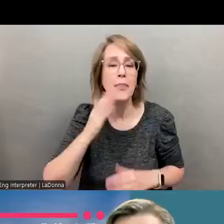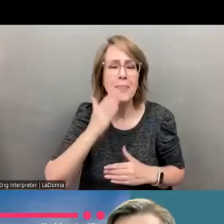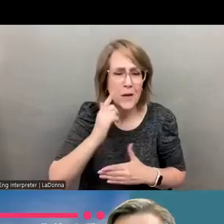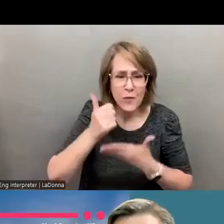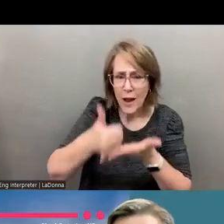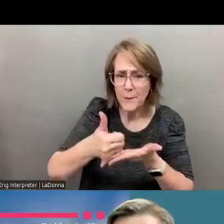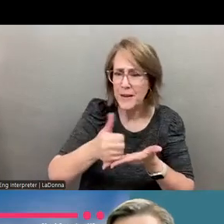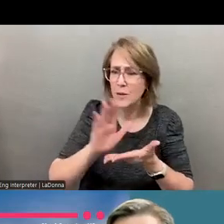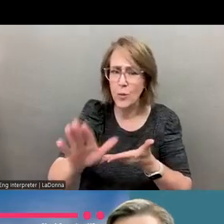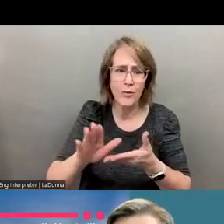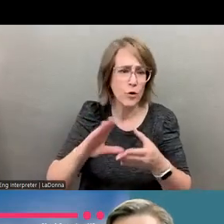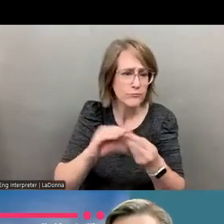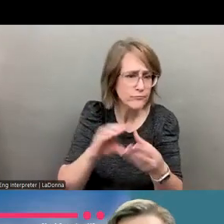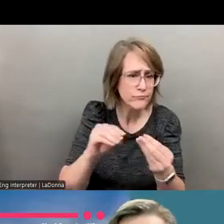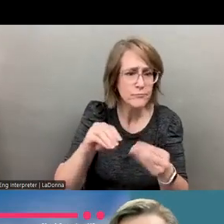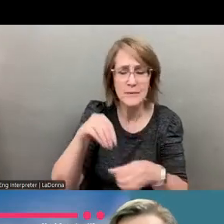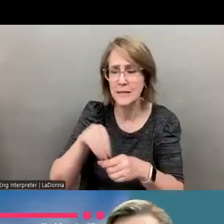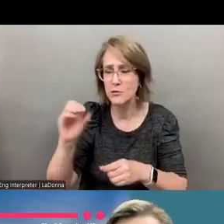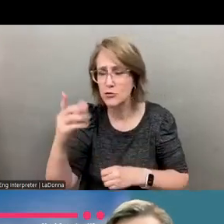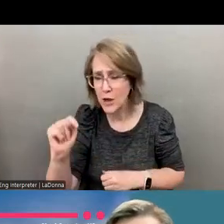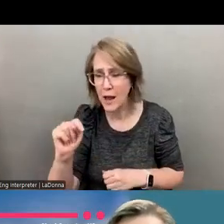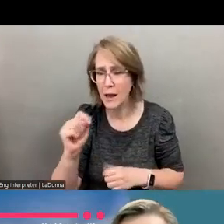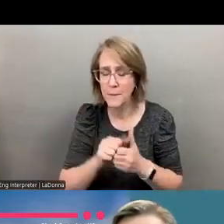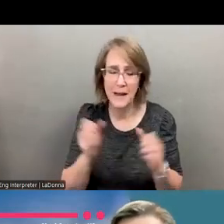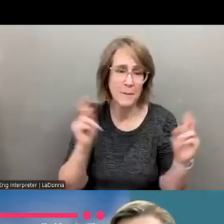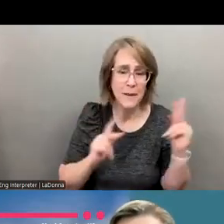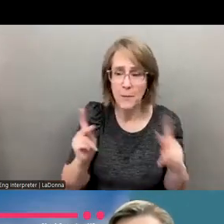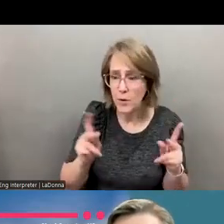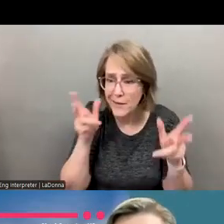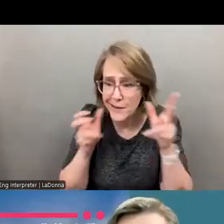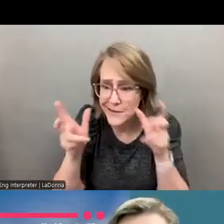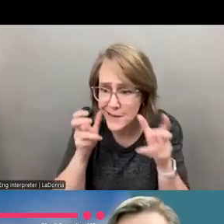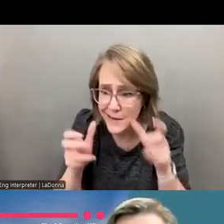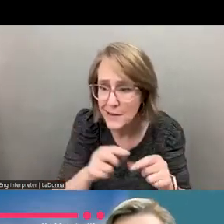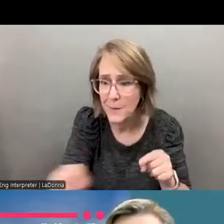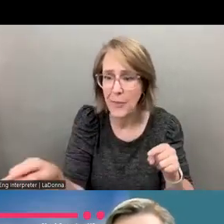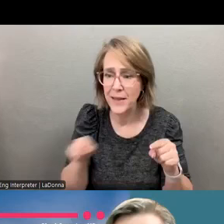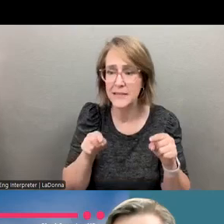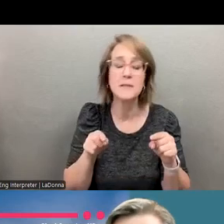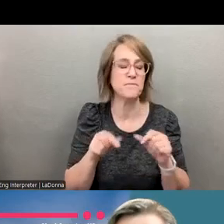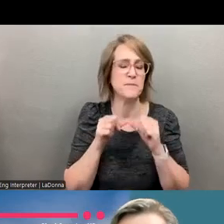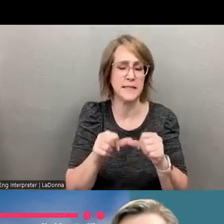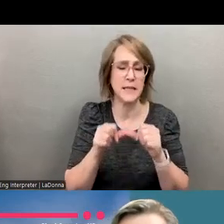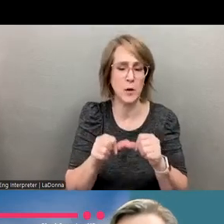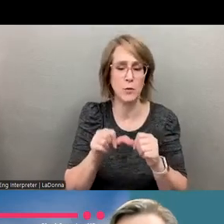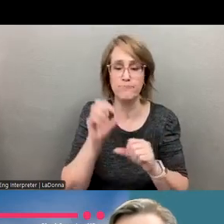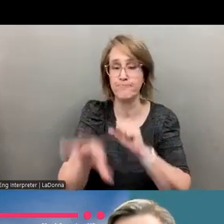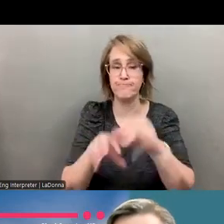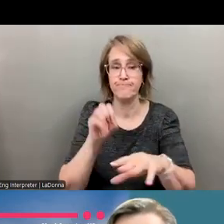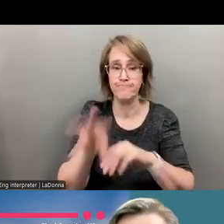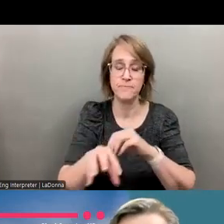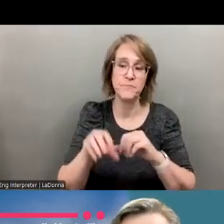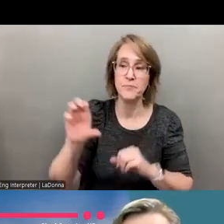new ideas for some new topics that were, that multiple people listed. Hey, we'd like to hear about this. And hey, we'd like to hear about that. Please continue to put those in the chat as well as sending